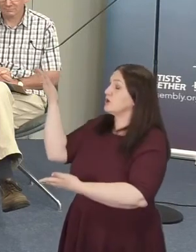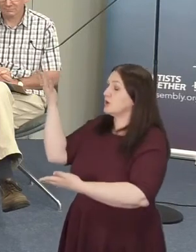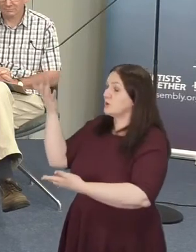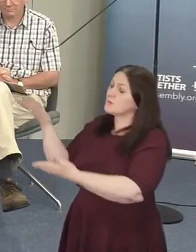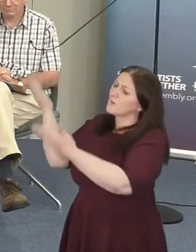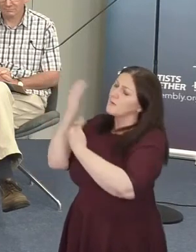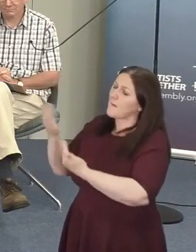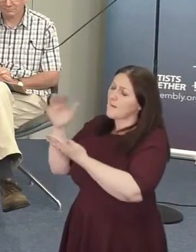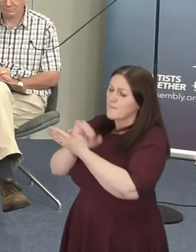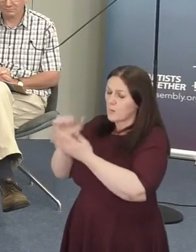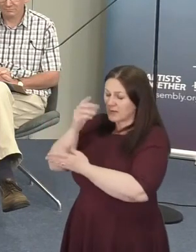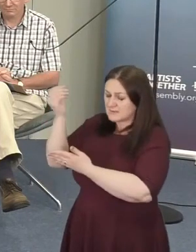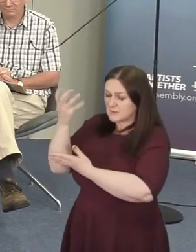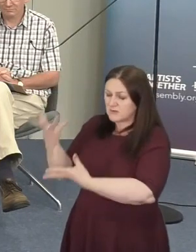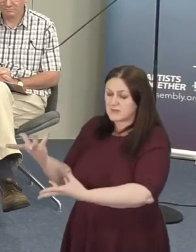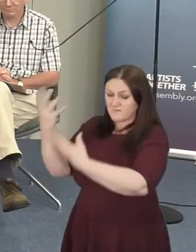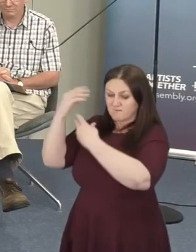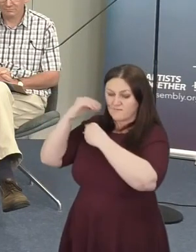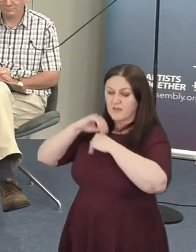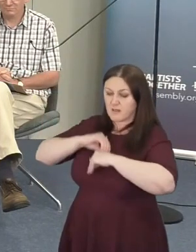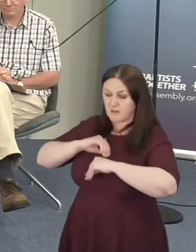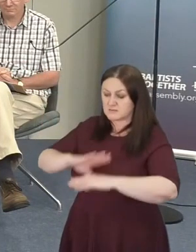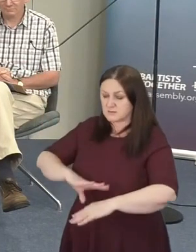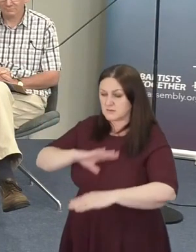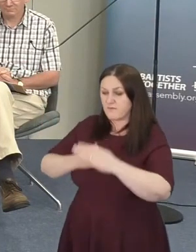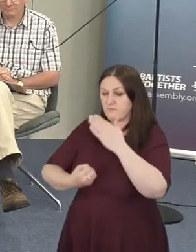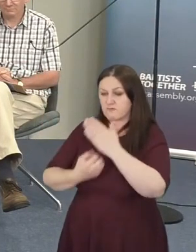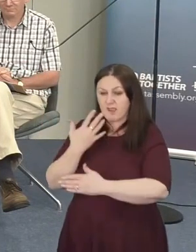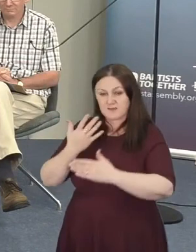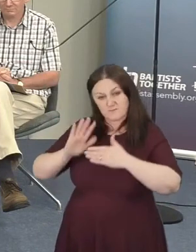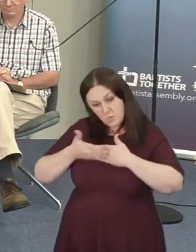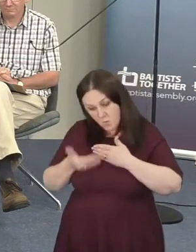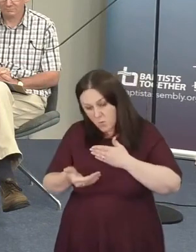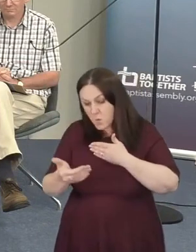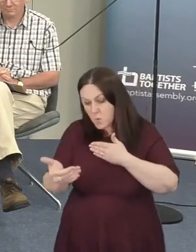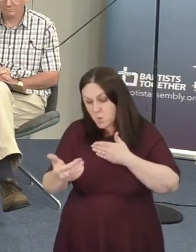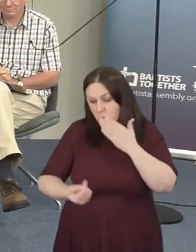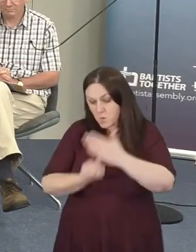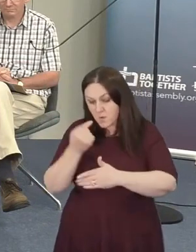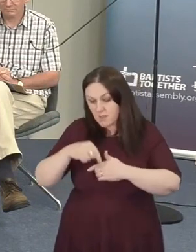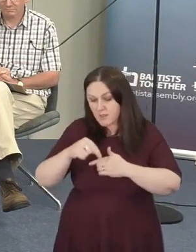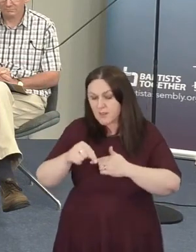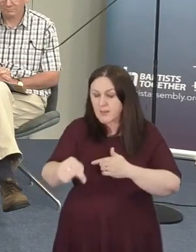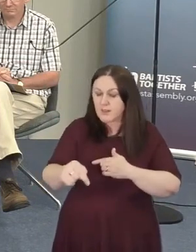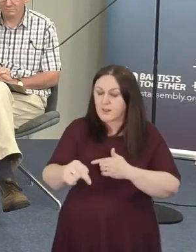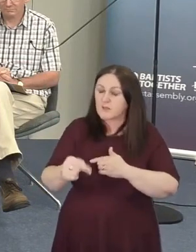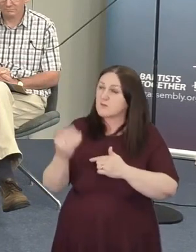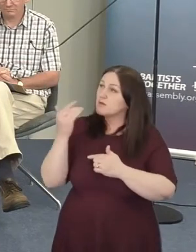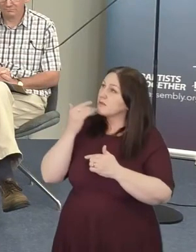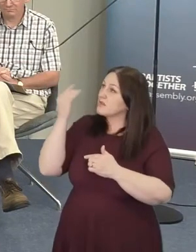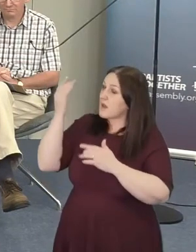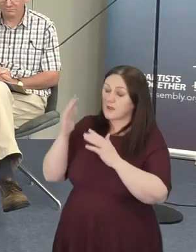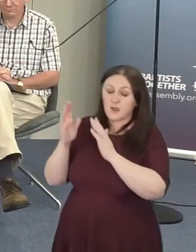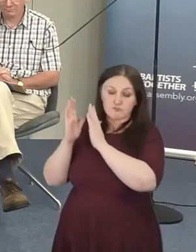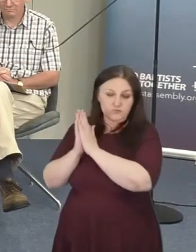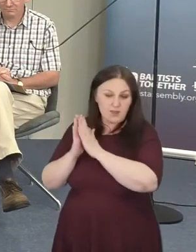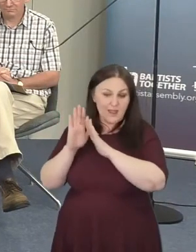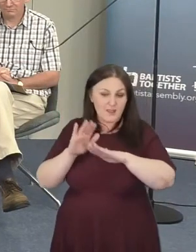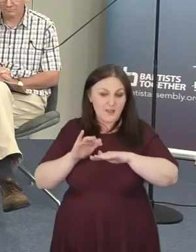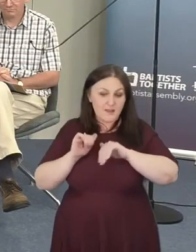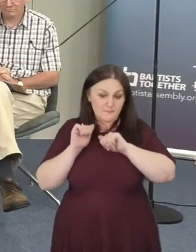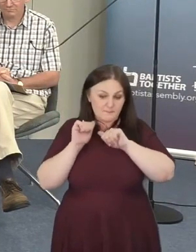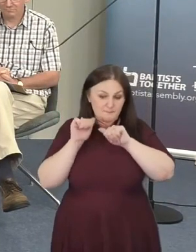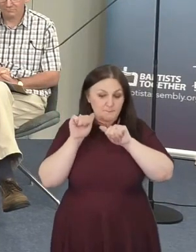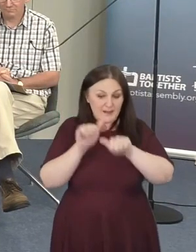afresh for all that lies ahead. And I just want to thank and pray a blessing again Lord on all those who